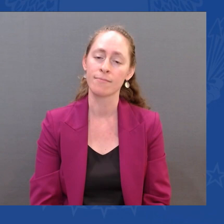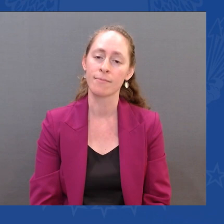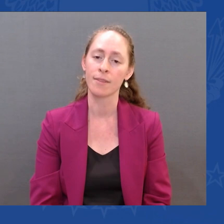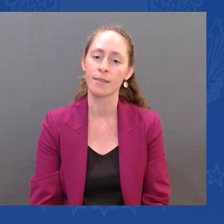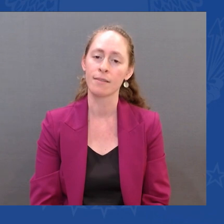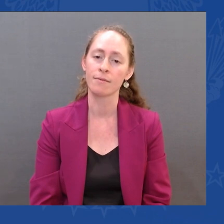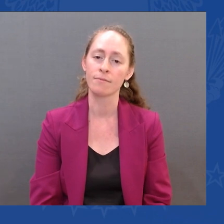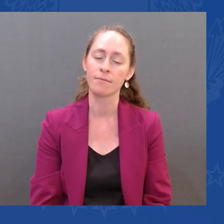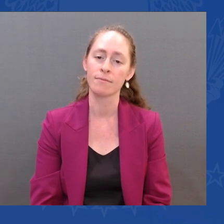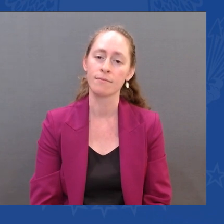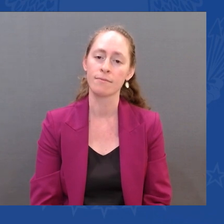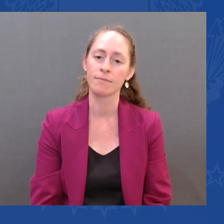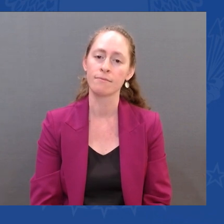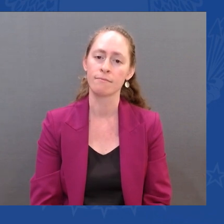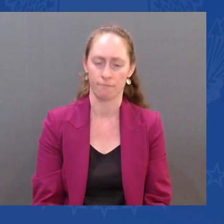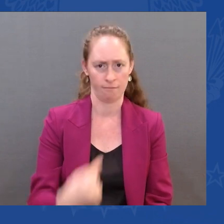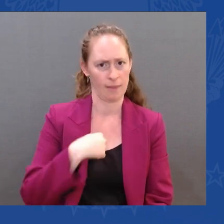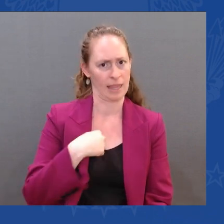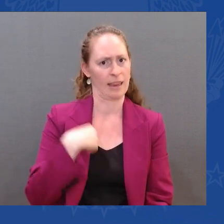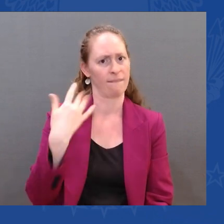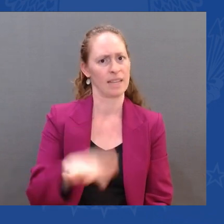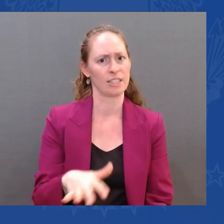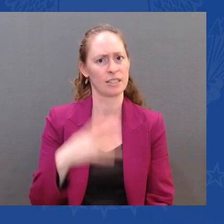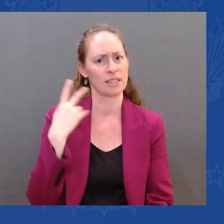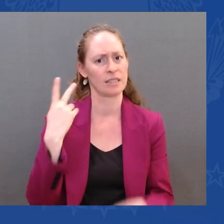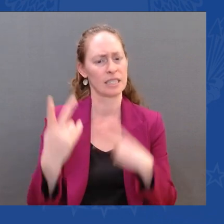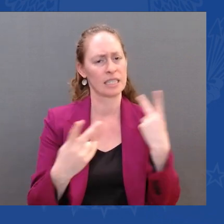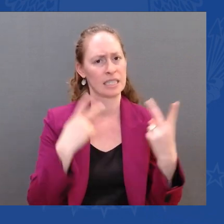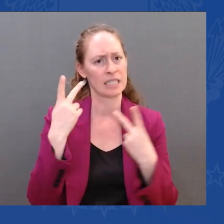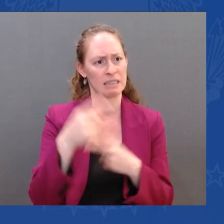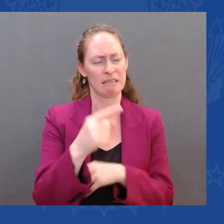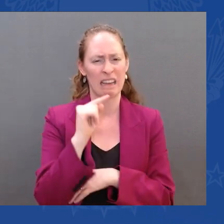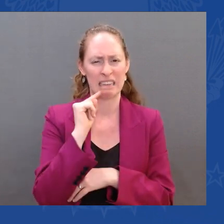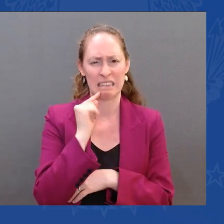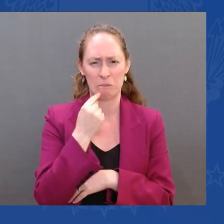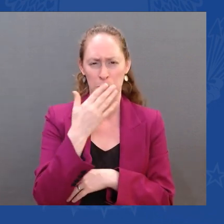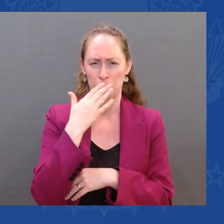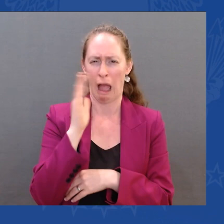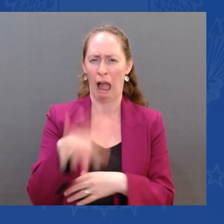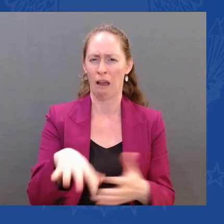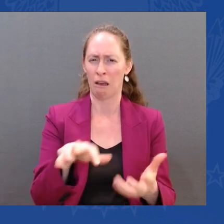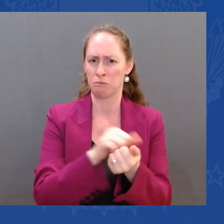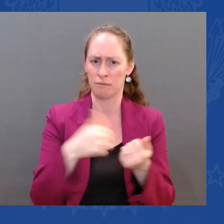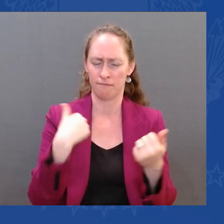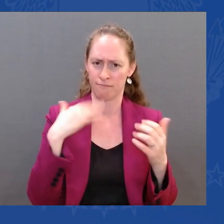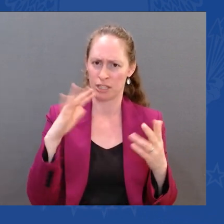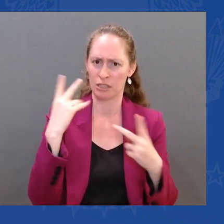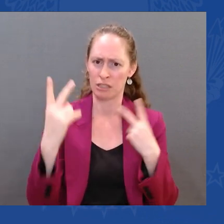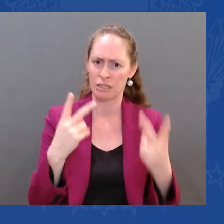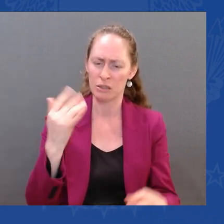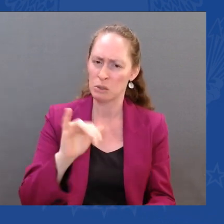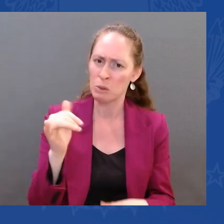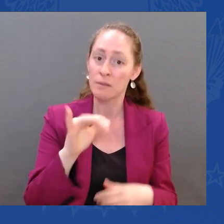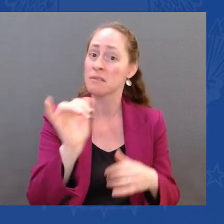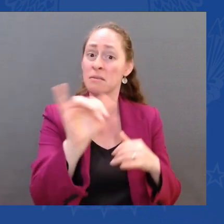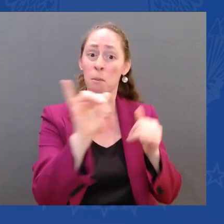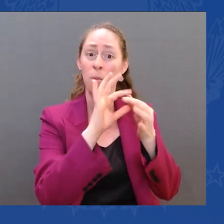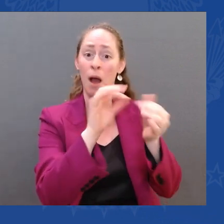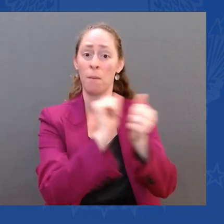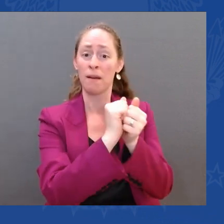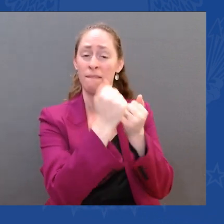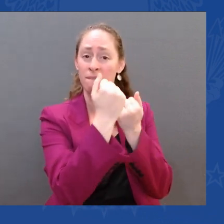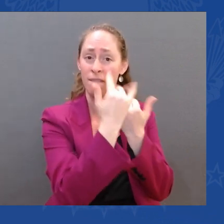area that has been affected by fires, hurricanes, tornadoes. You know, as I was talking to